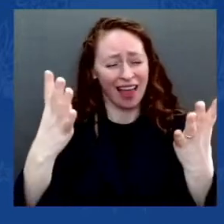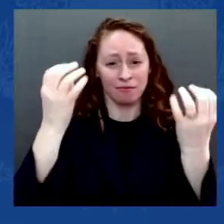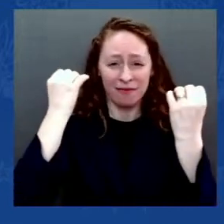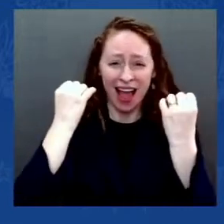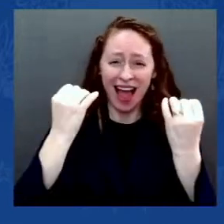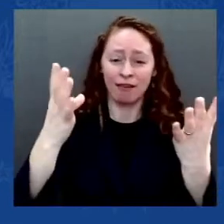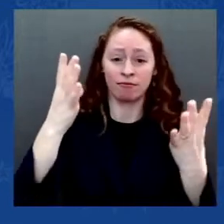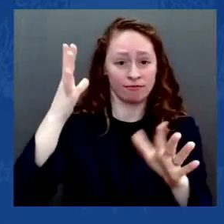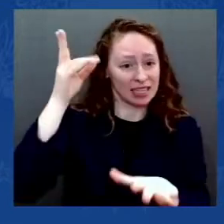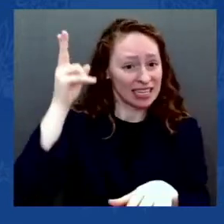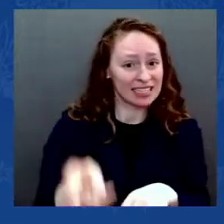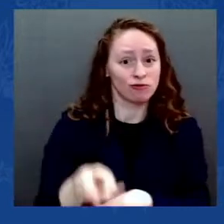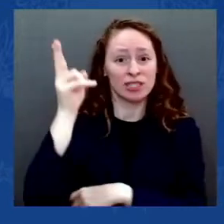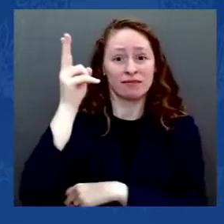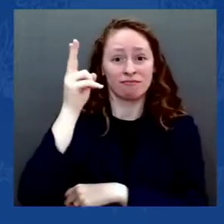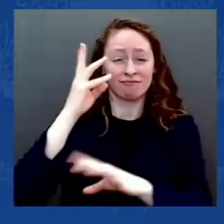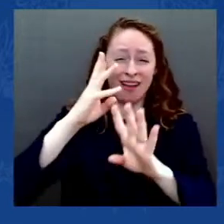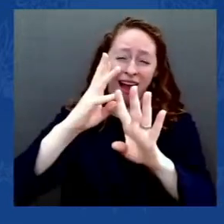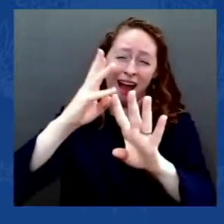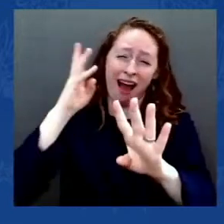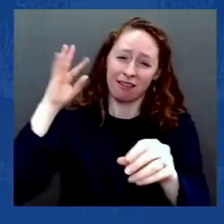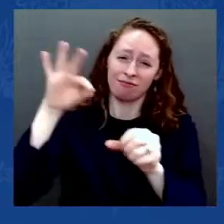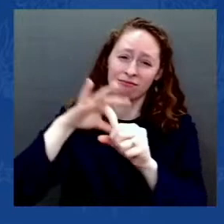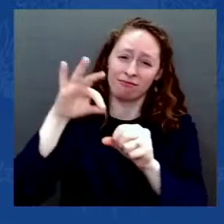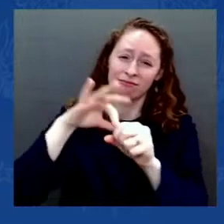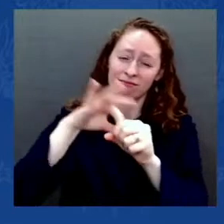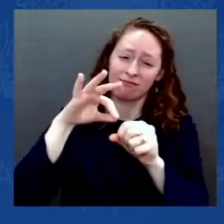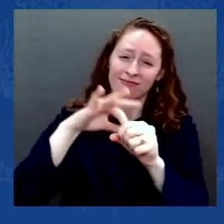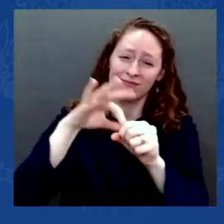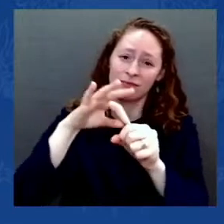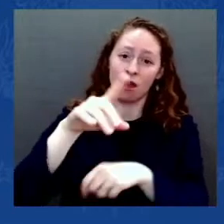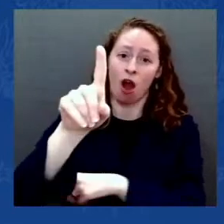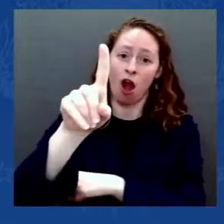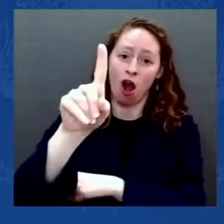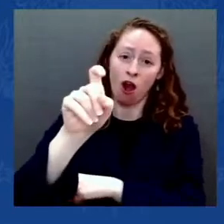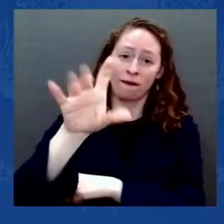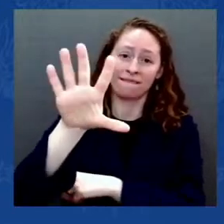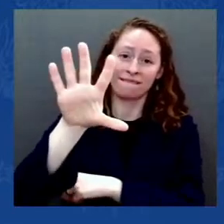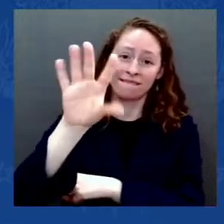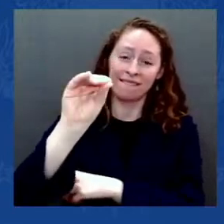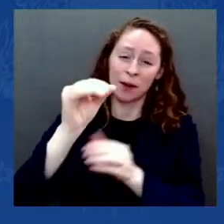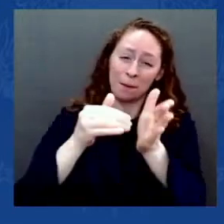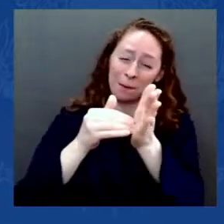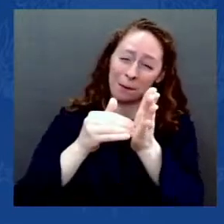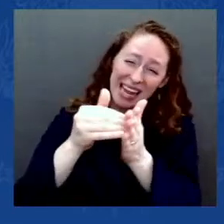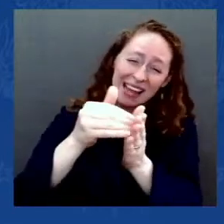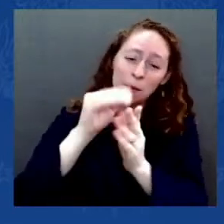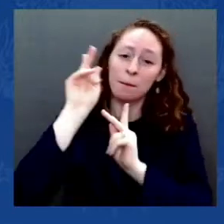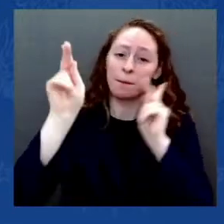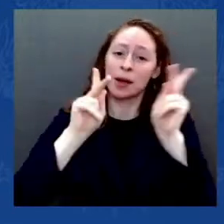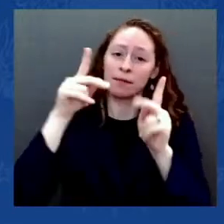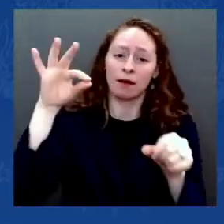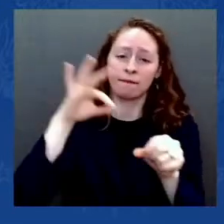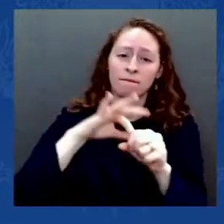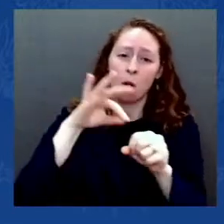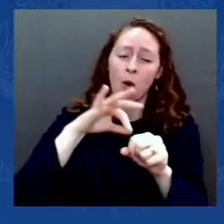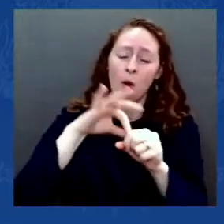Over 150 million Americans went to the polls and voted that day in a pandemic.